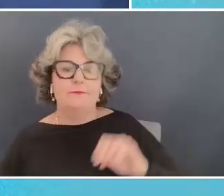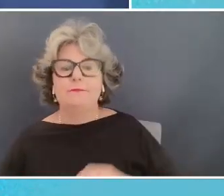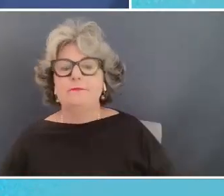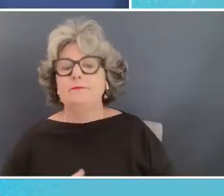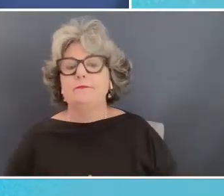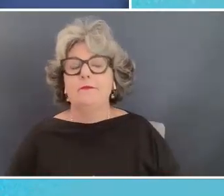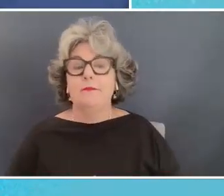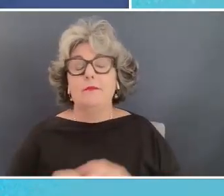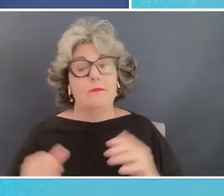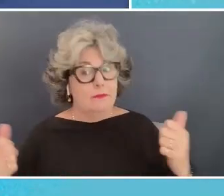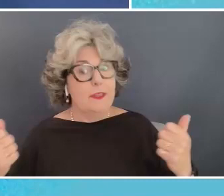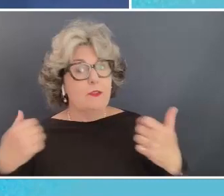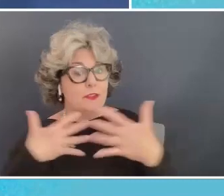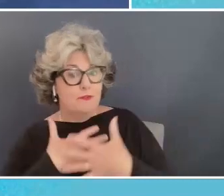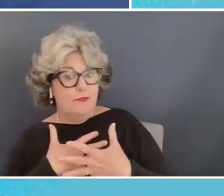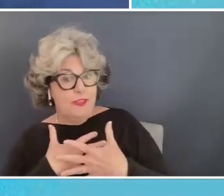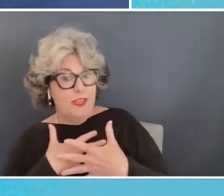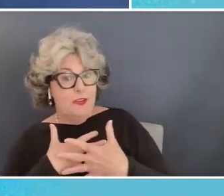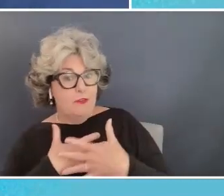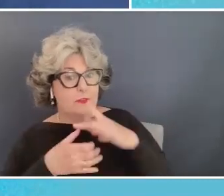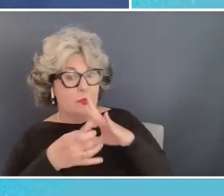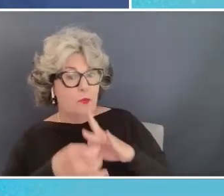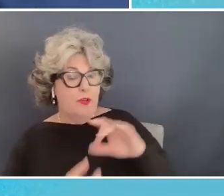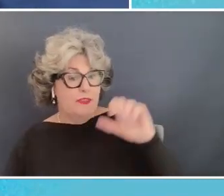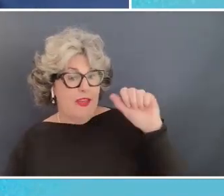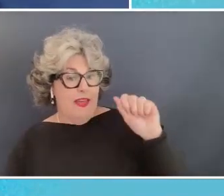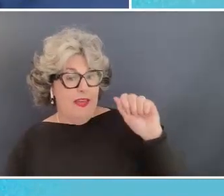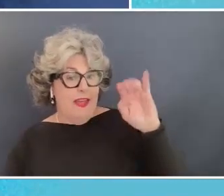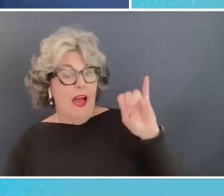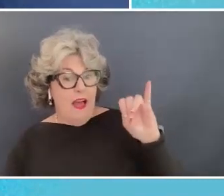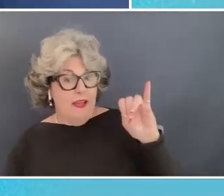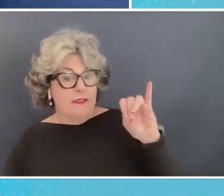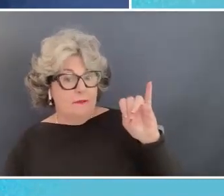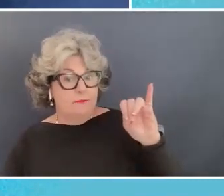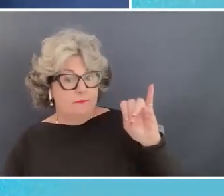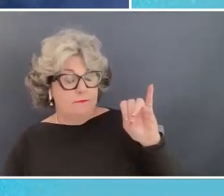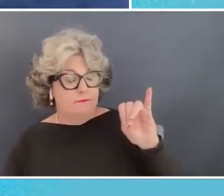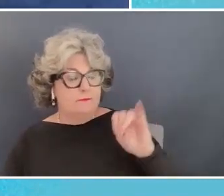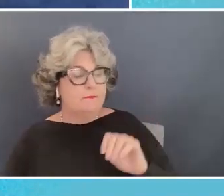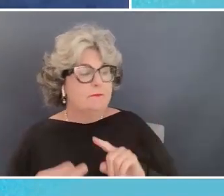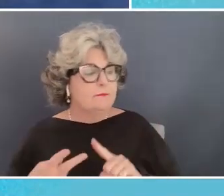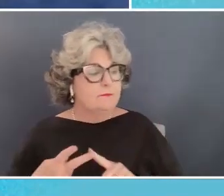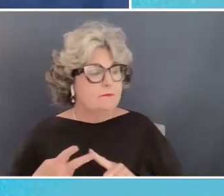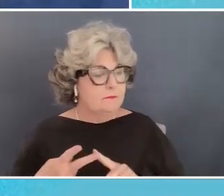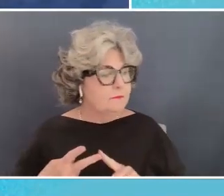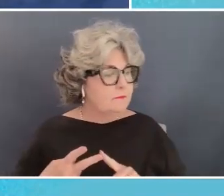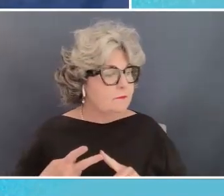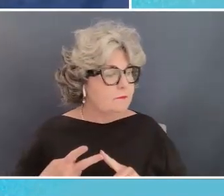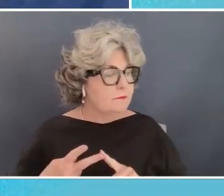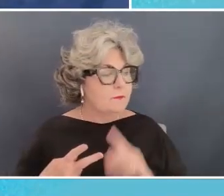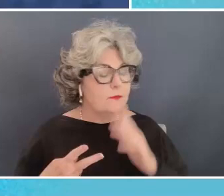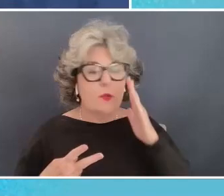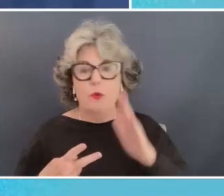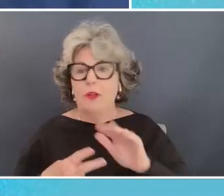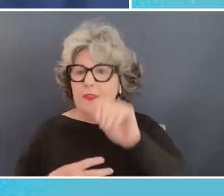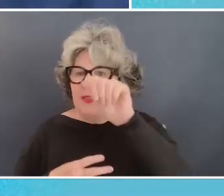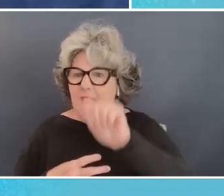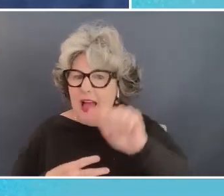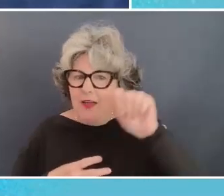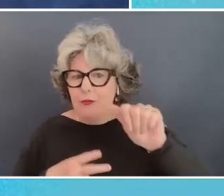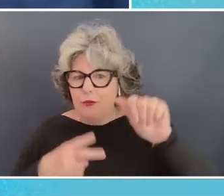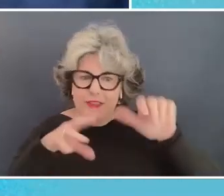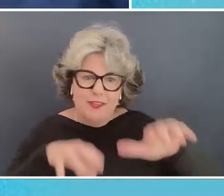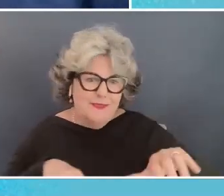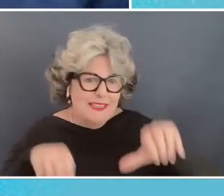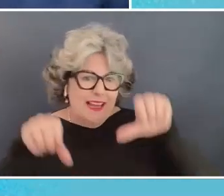fears out about about her out there about artificial intelligence um will the algorithms take over will our